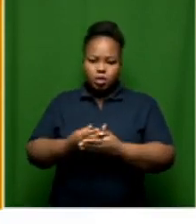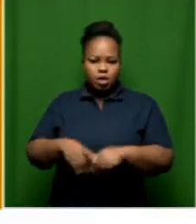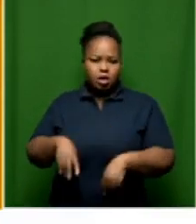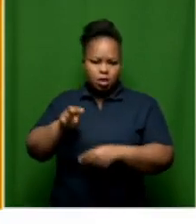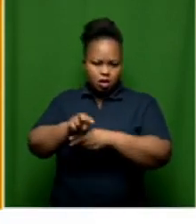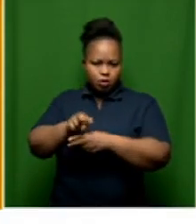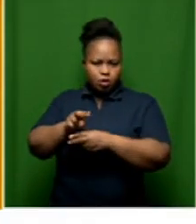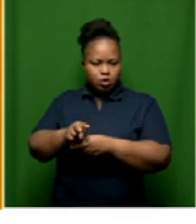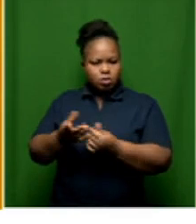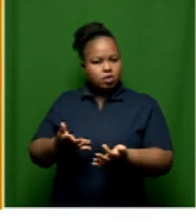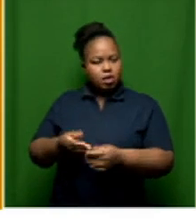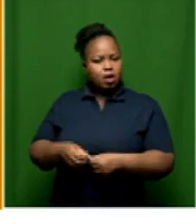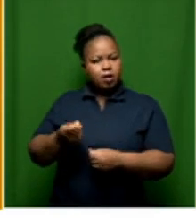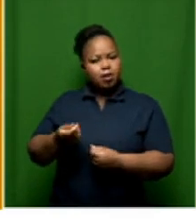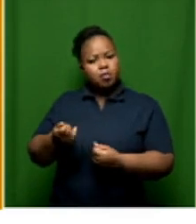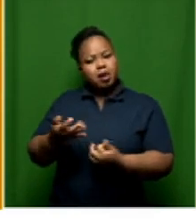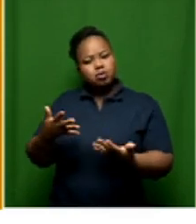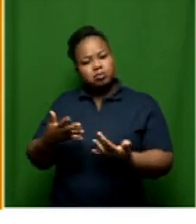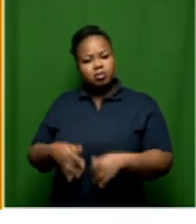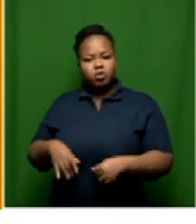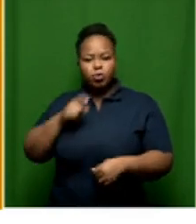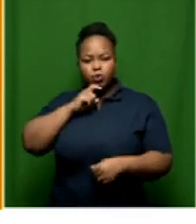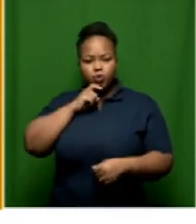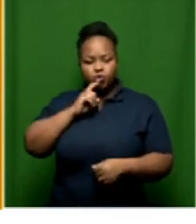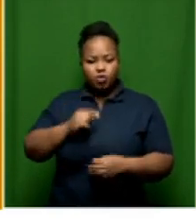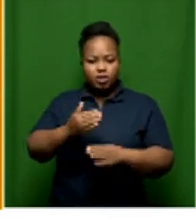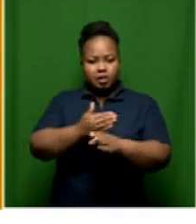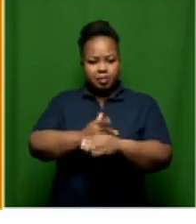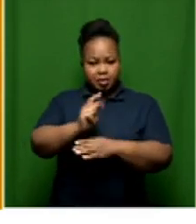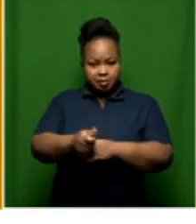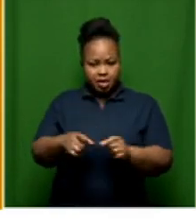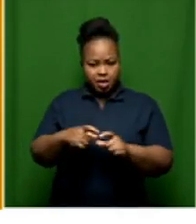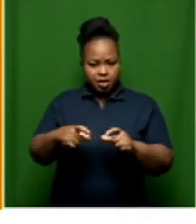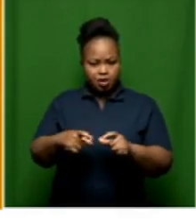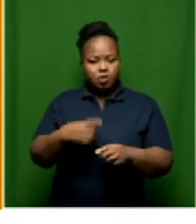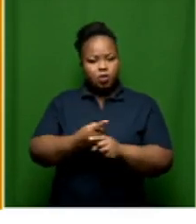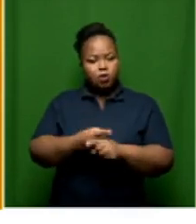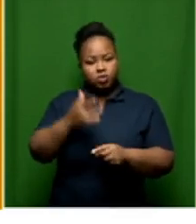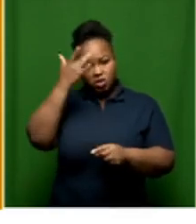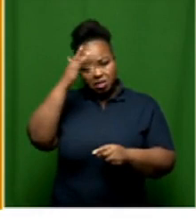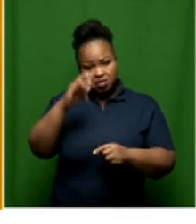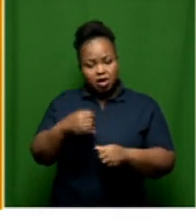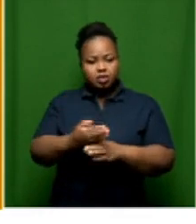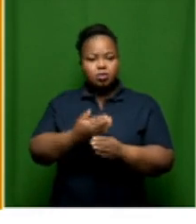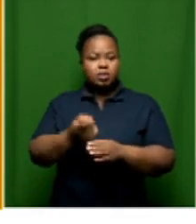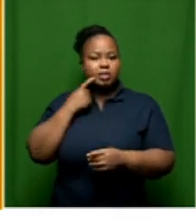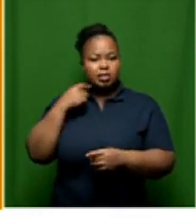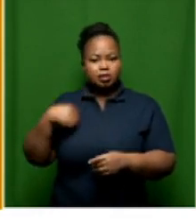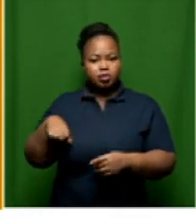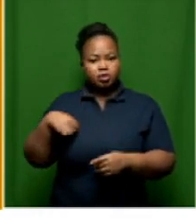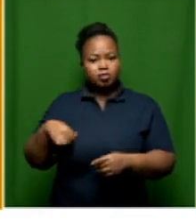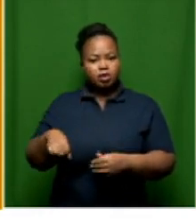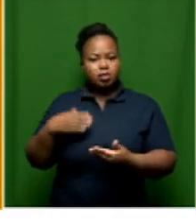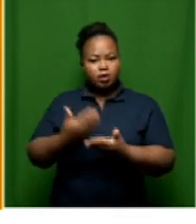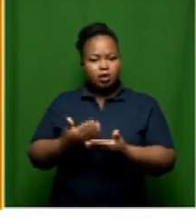consumptions in rents and cents using smart prepaid meters. Now these smart meters will also enable municipalities